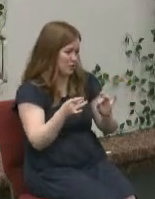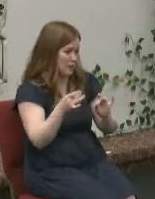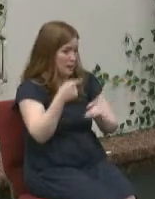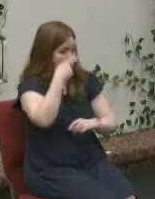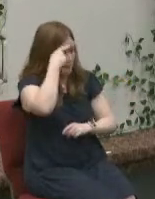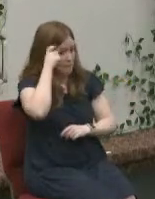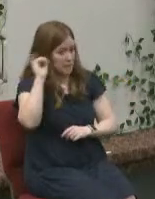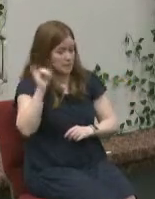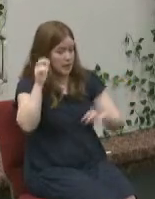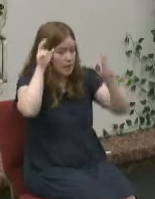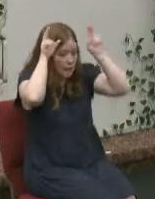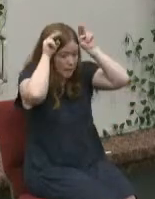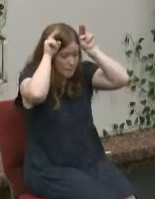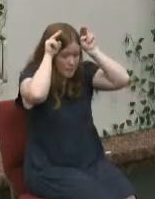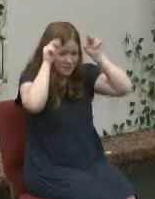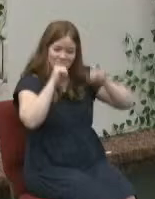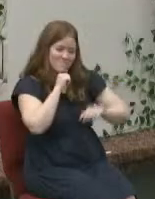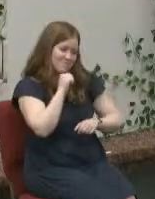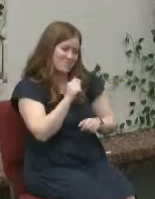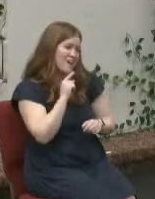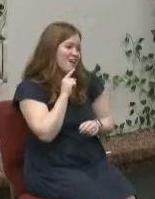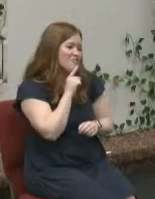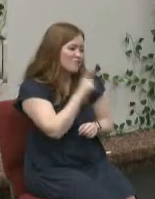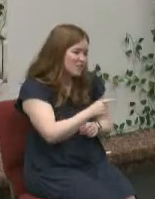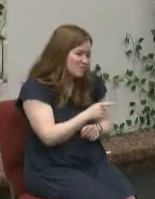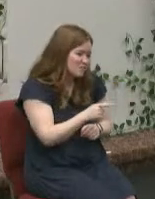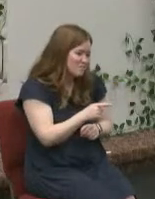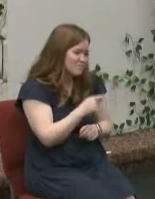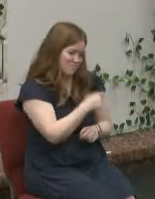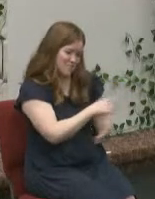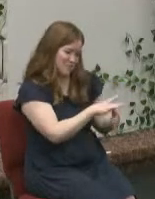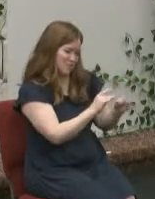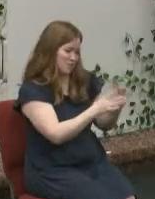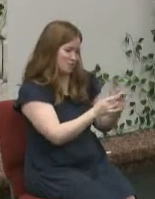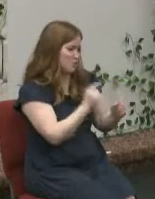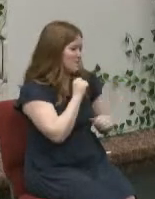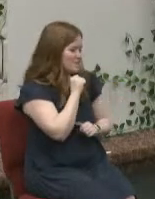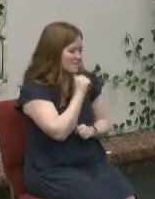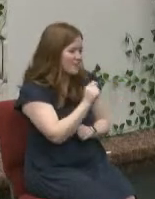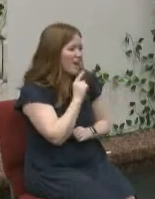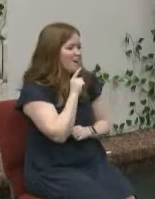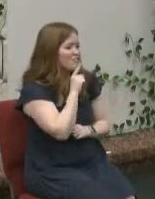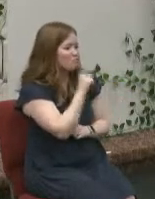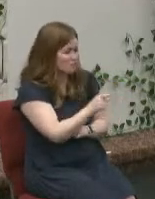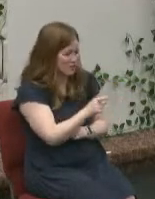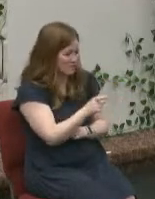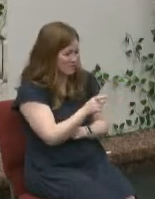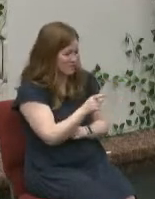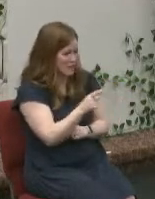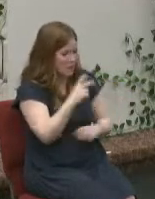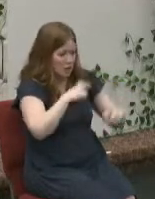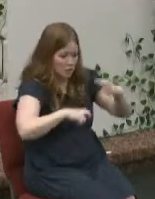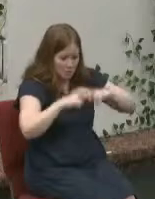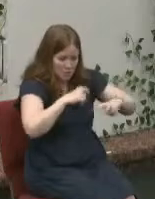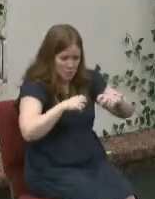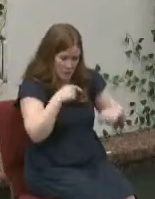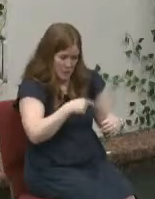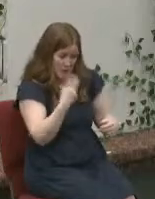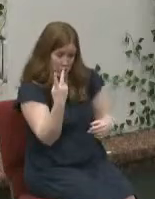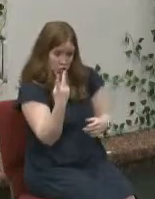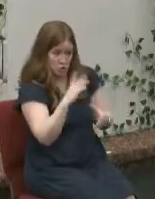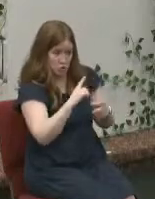bunny story it isn't real it isn't real you see today i want to look at an unpack two stories that's all